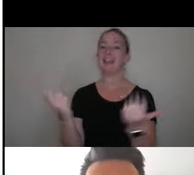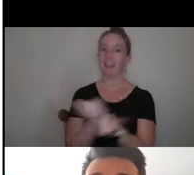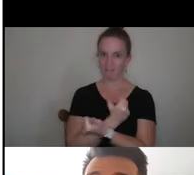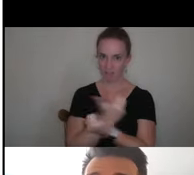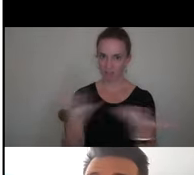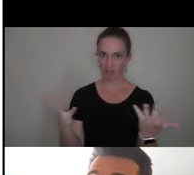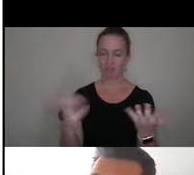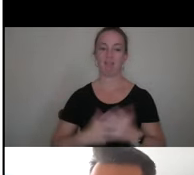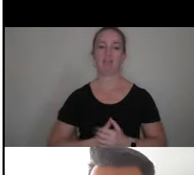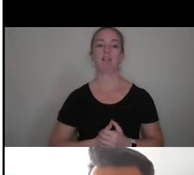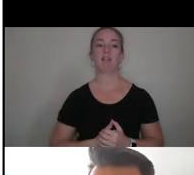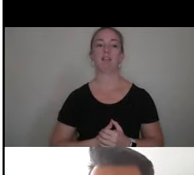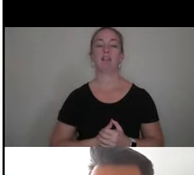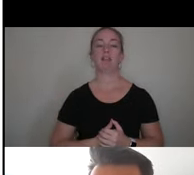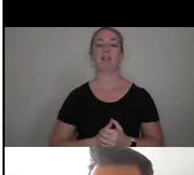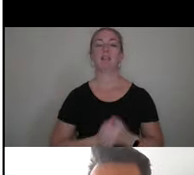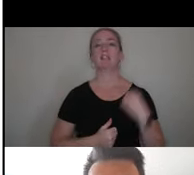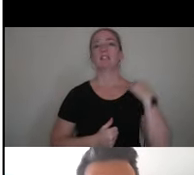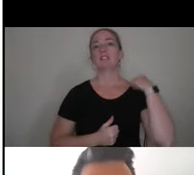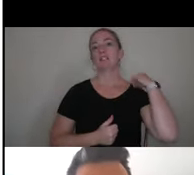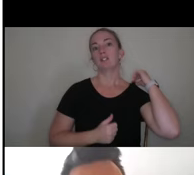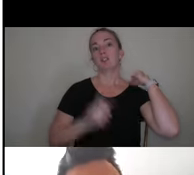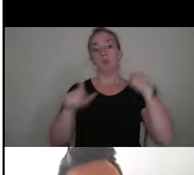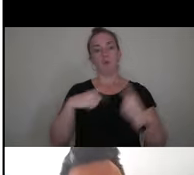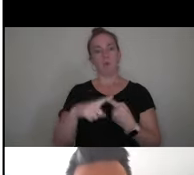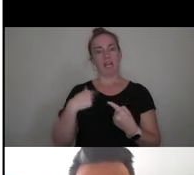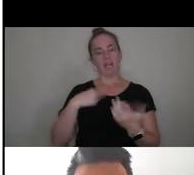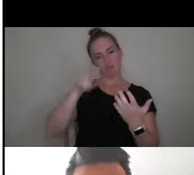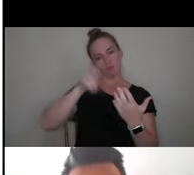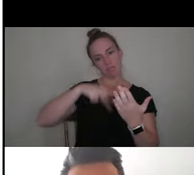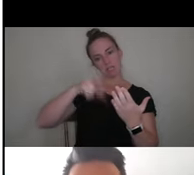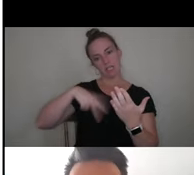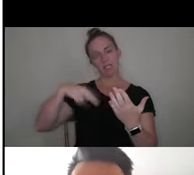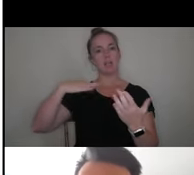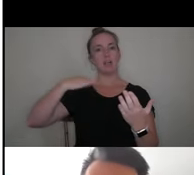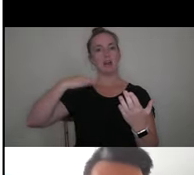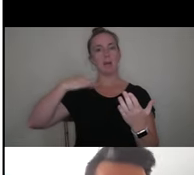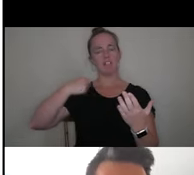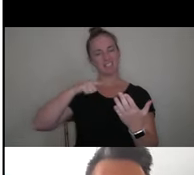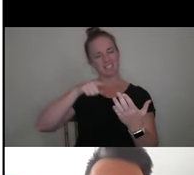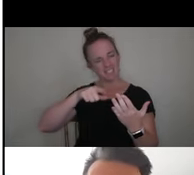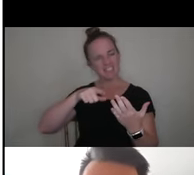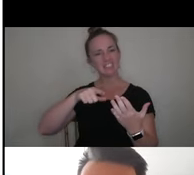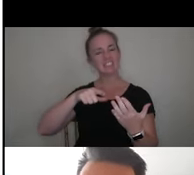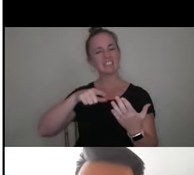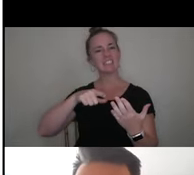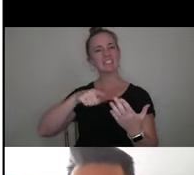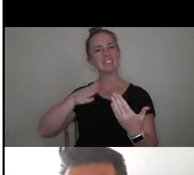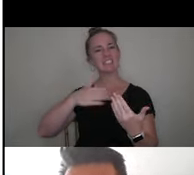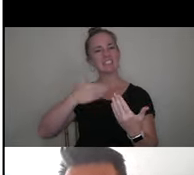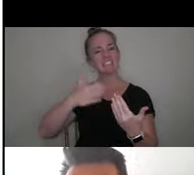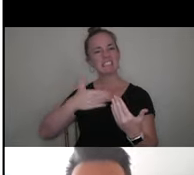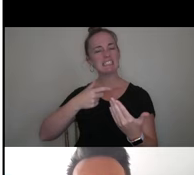It is distracting for us as we go through applications that are riddled with very easily